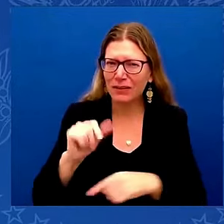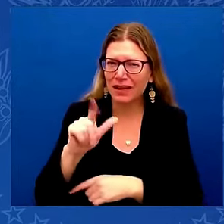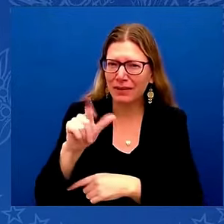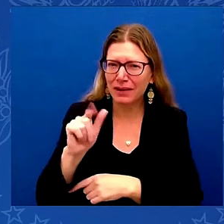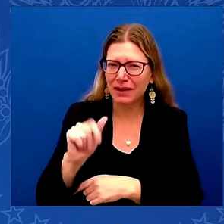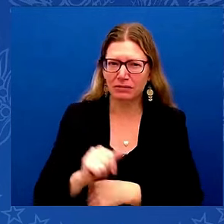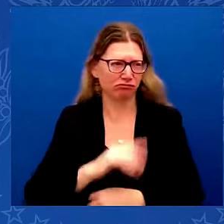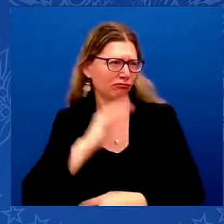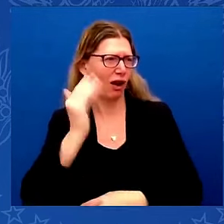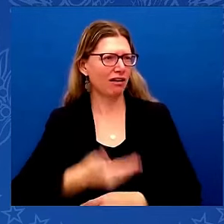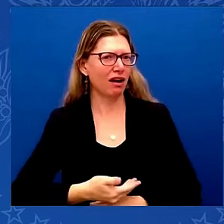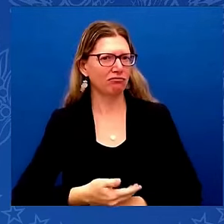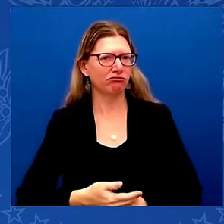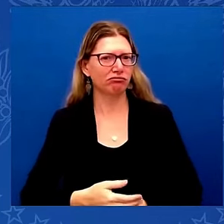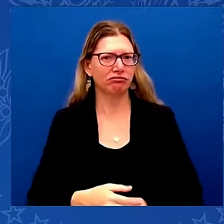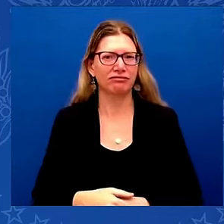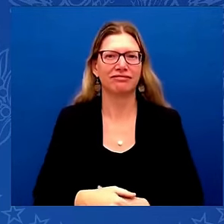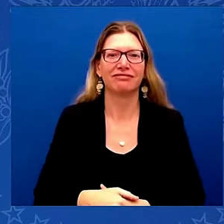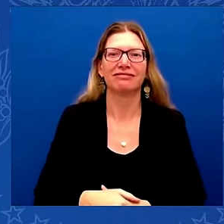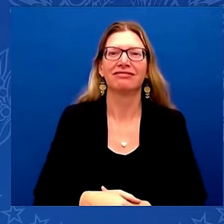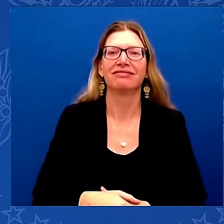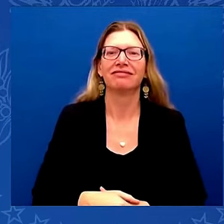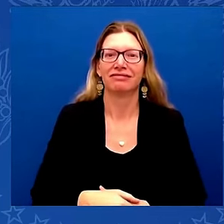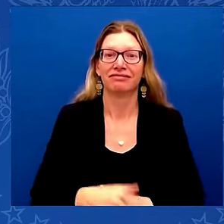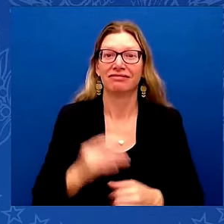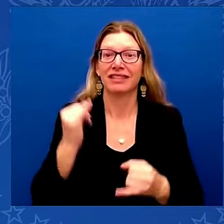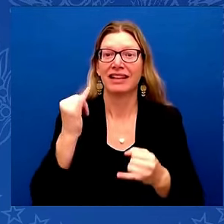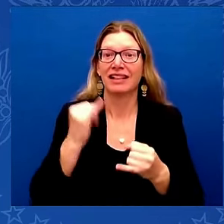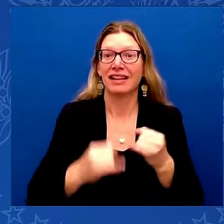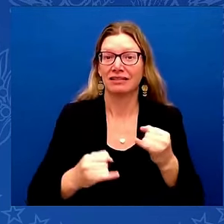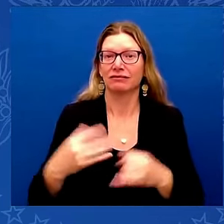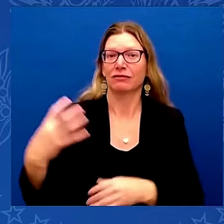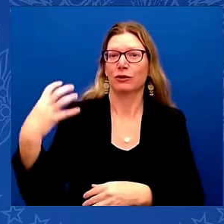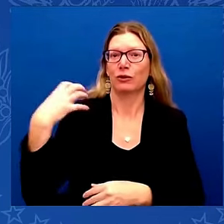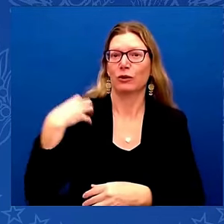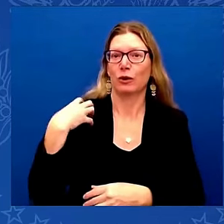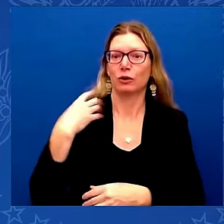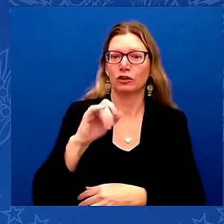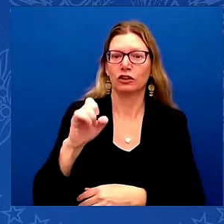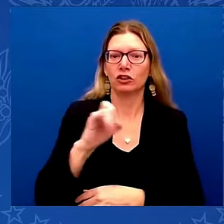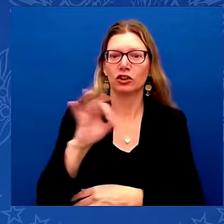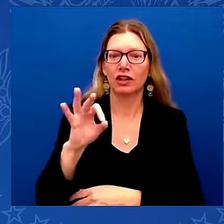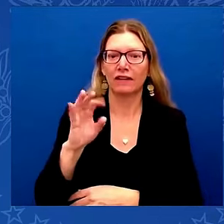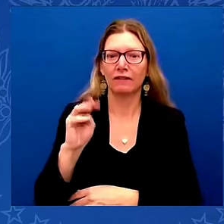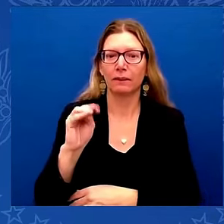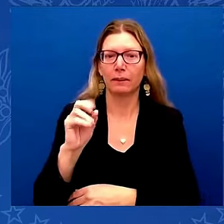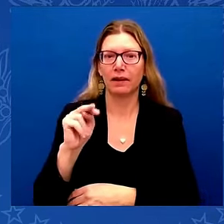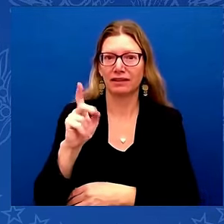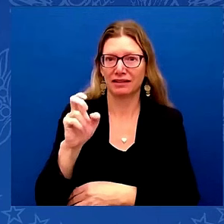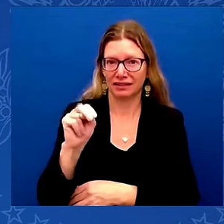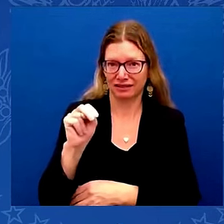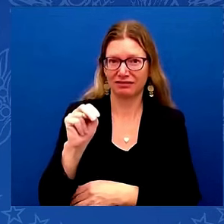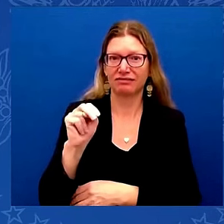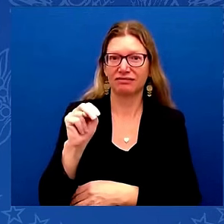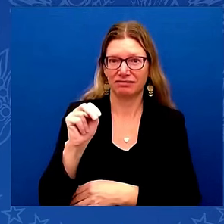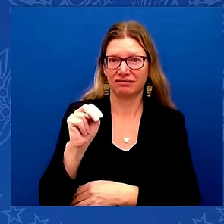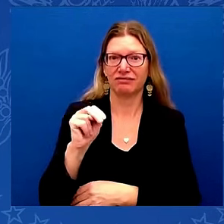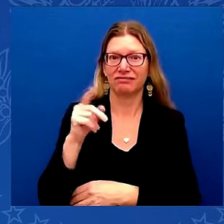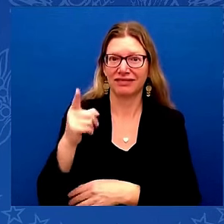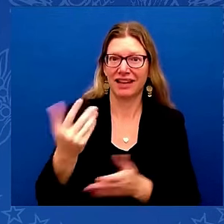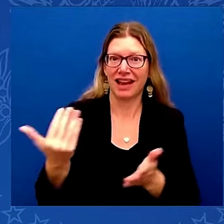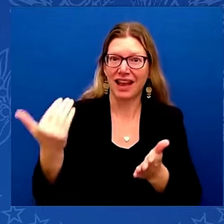And we finally have Coach Jeff Munkin, who once again led the Black Knights back to the White House again.